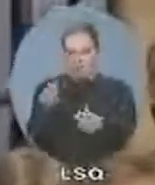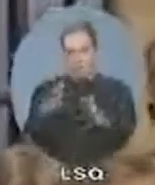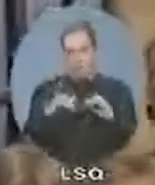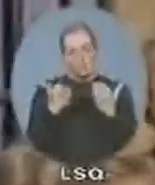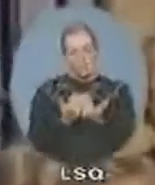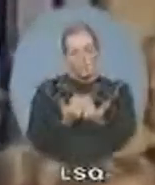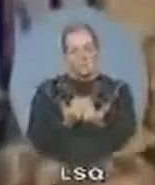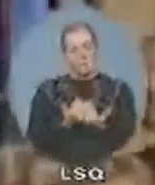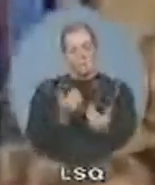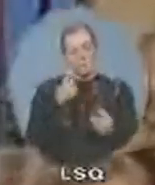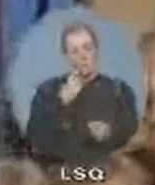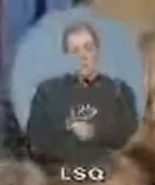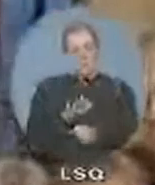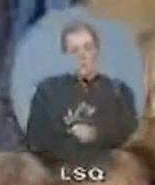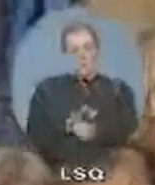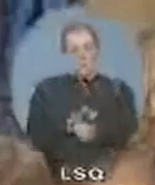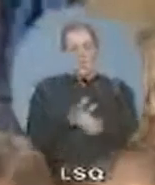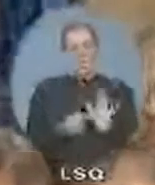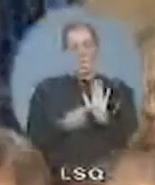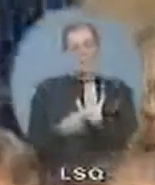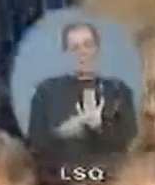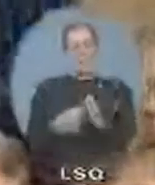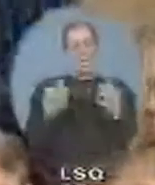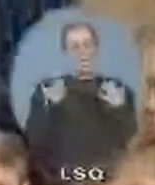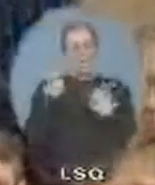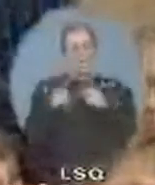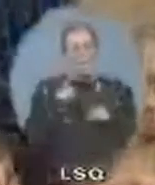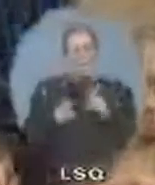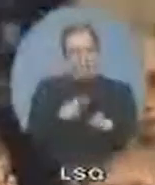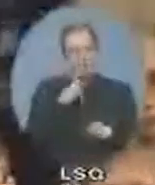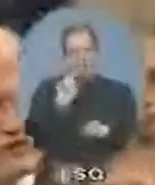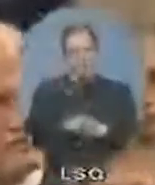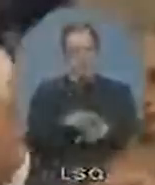forward and cooperate fully in every way to get to the bottom of this scandal? Yes or no?